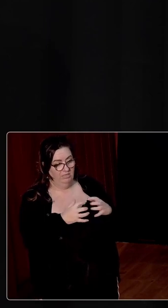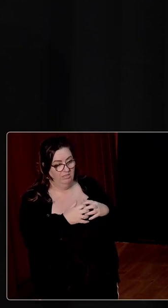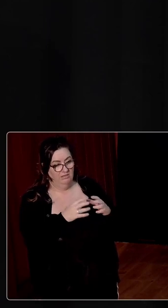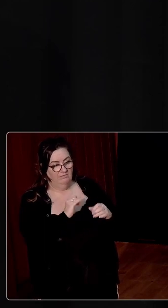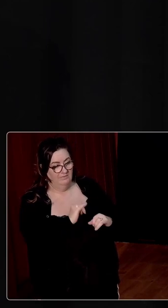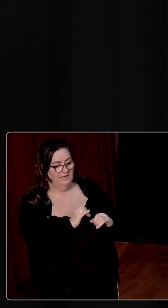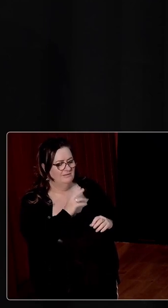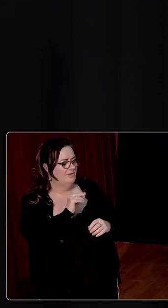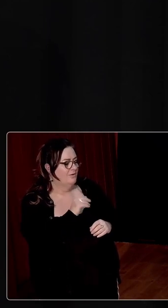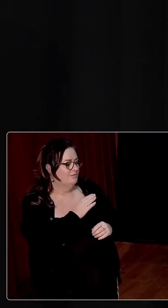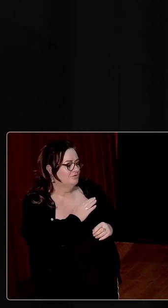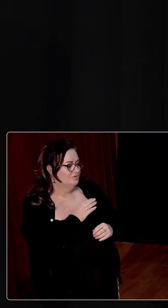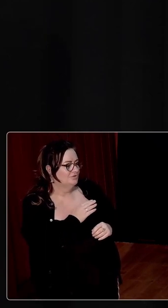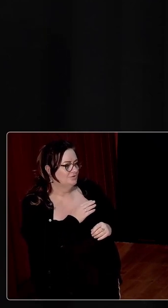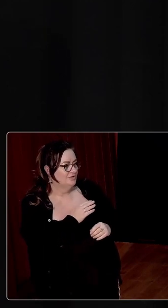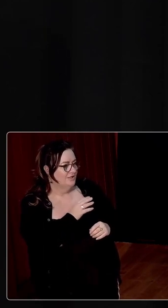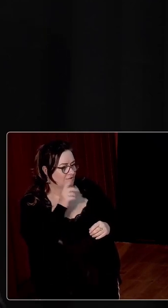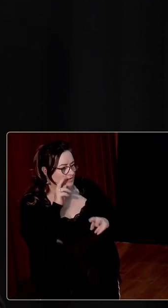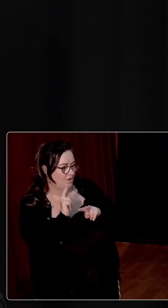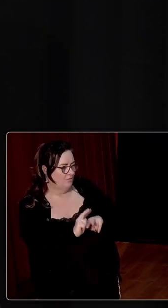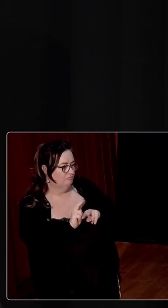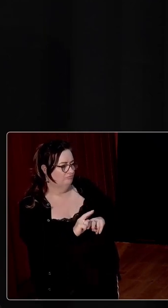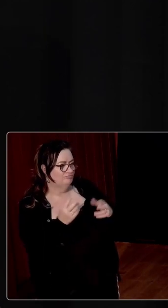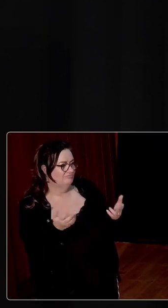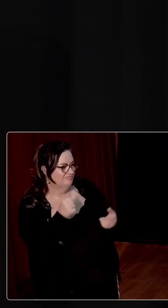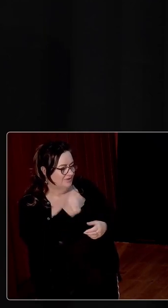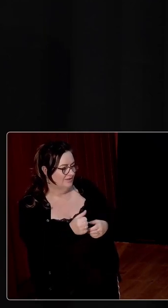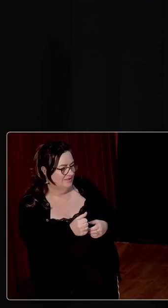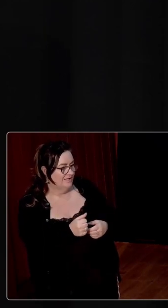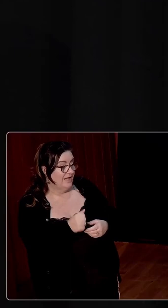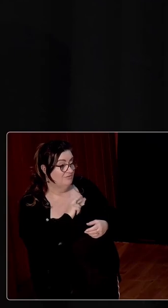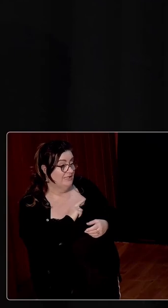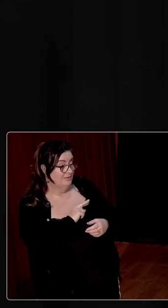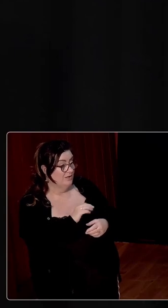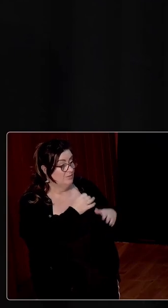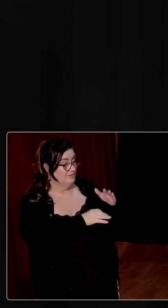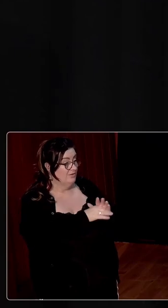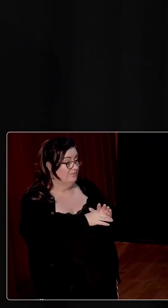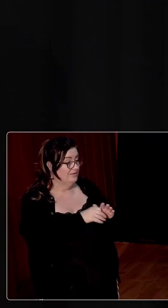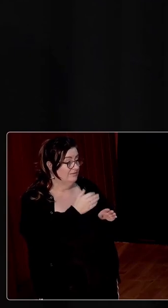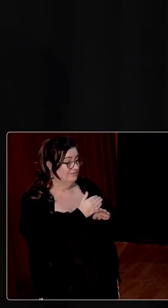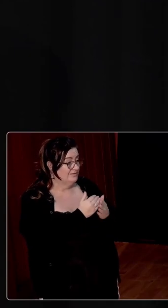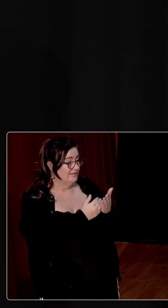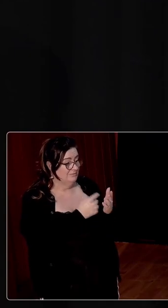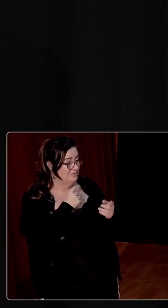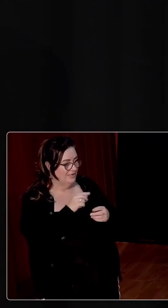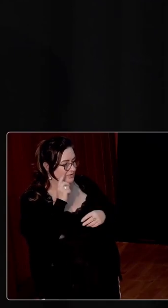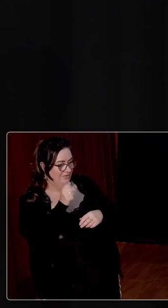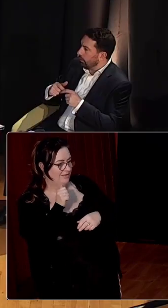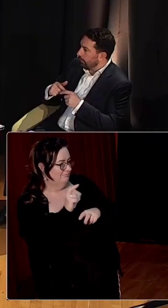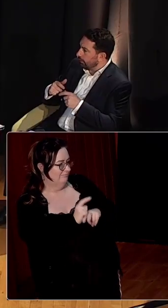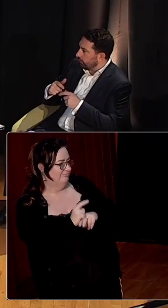I'm questioning really is just the lack of state oversight of what are effectively state functions. Exactly. And Lindsay, to that point,